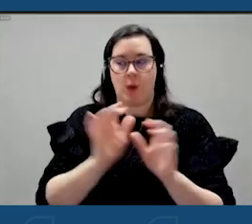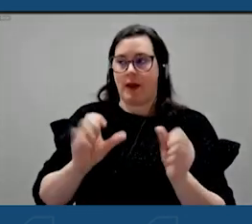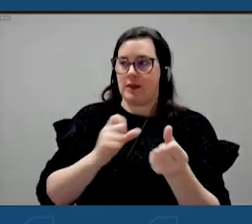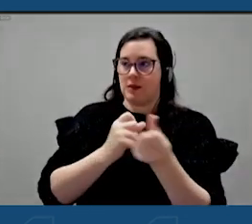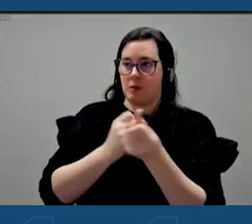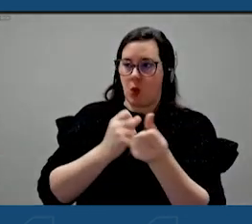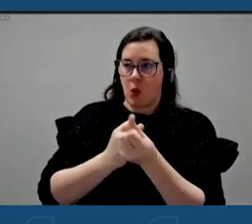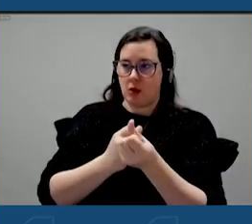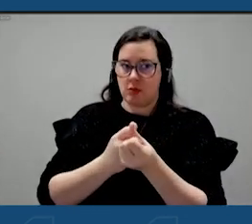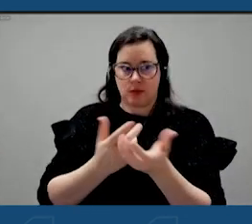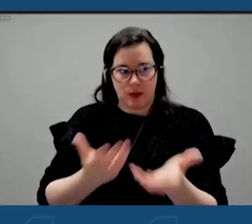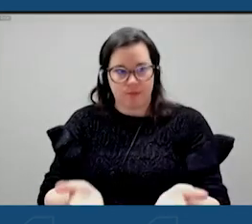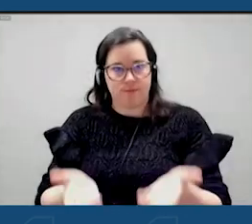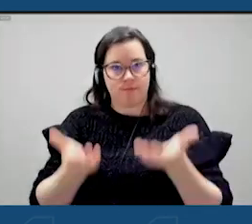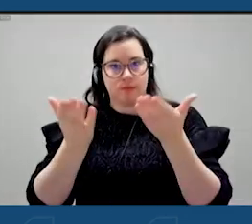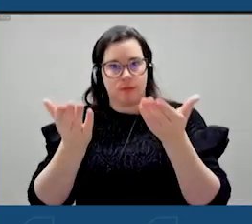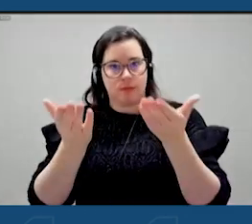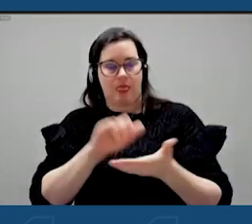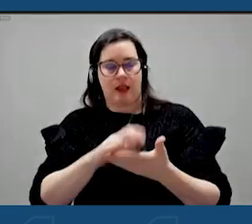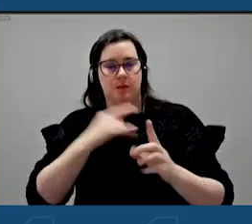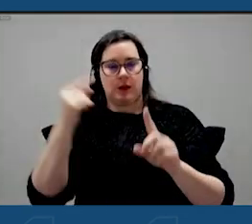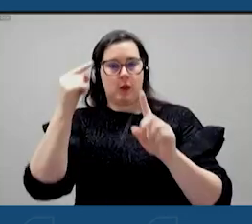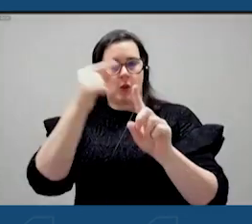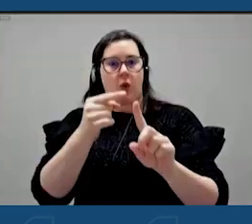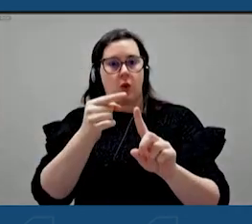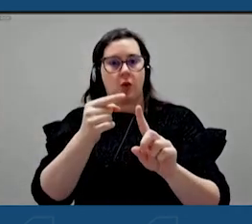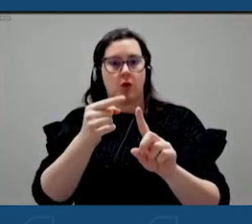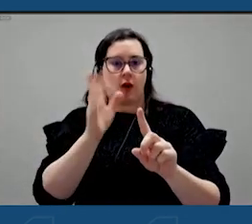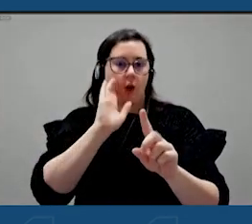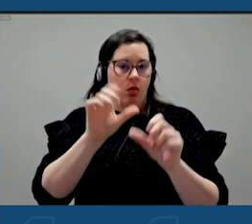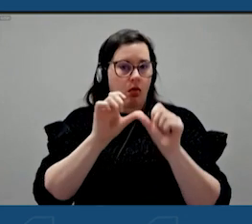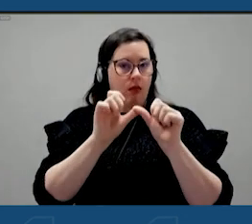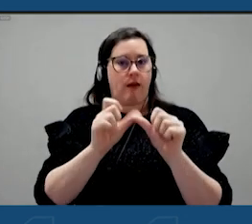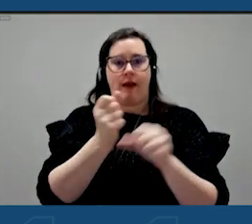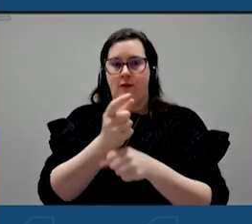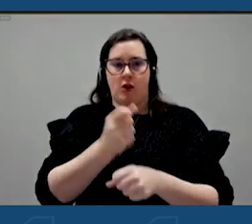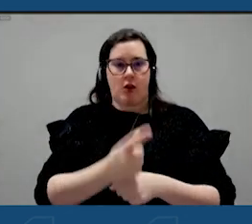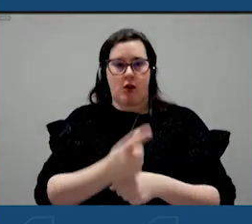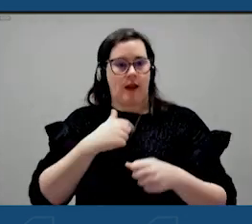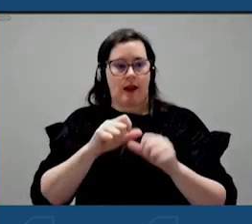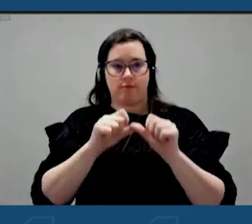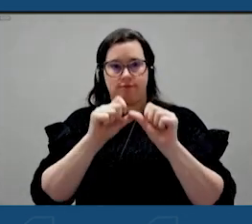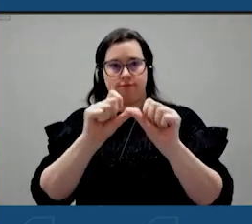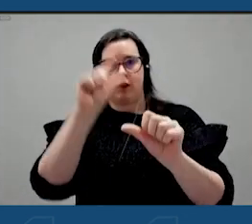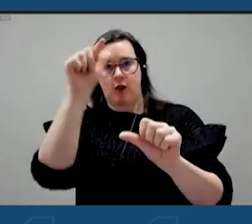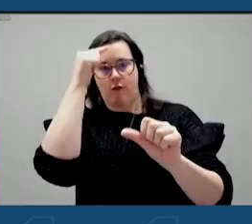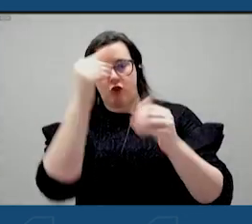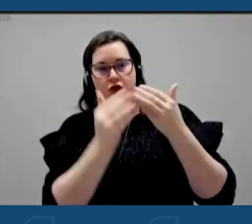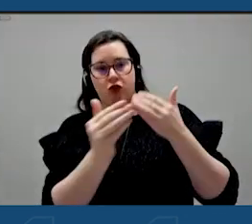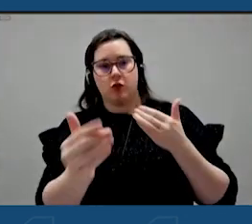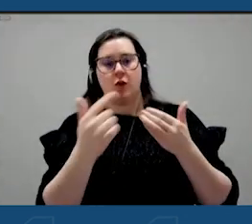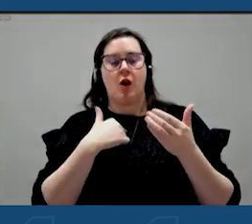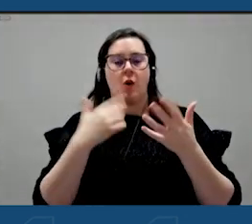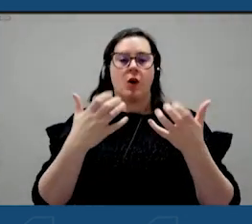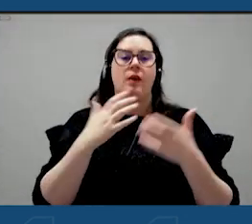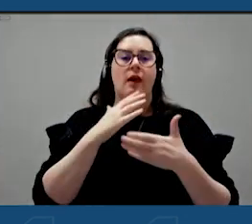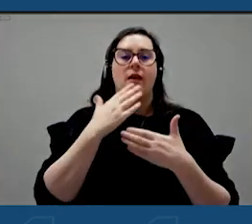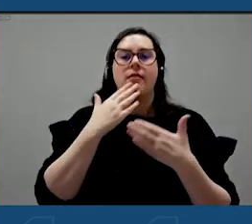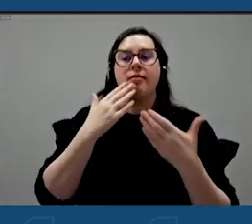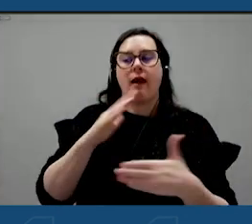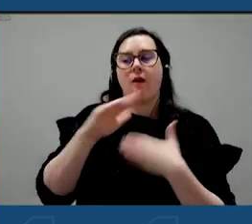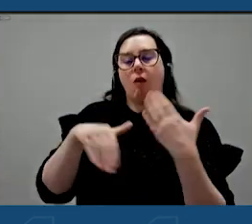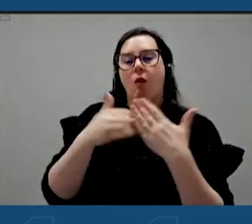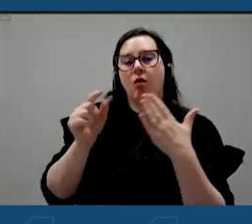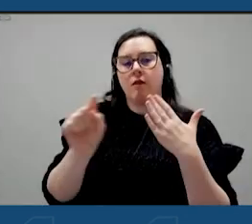lift you up. Uh, that is what I'm going to do, continue to do every single year that I have the privilege of being your governor. So I want to thank all of you. I also want to